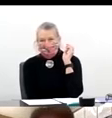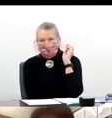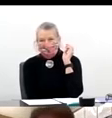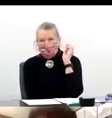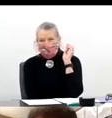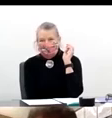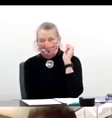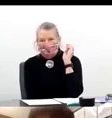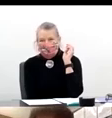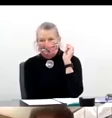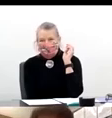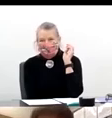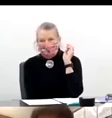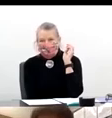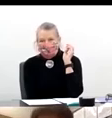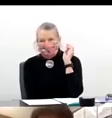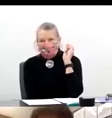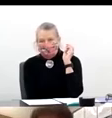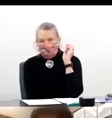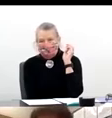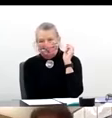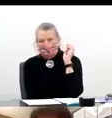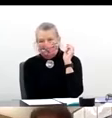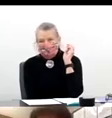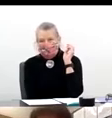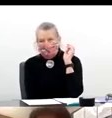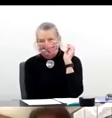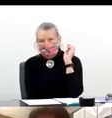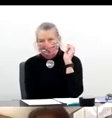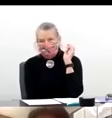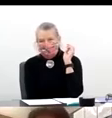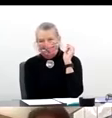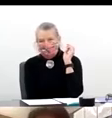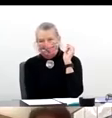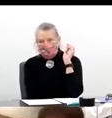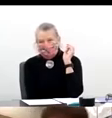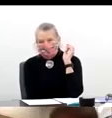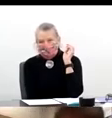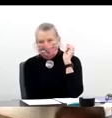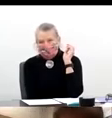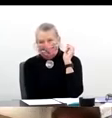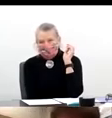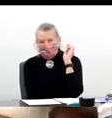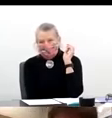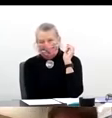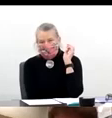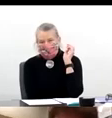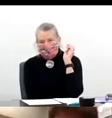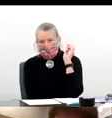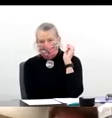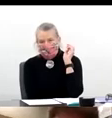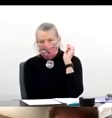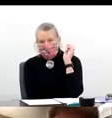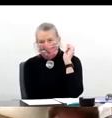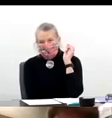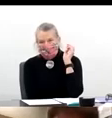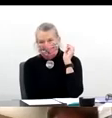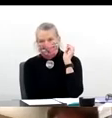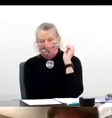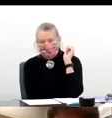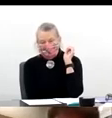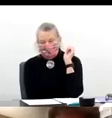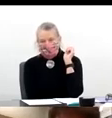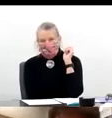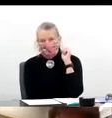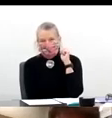weekly average of positive cases. And we've seen the two highest daily number of positive cases